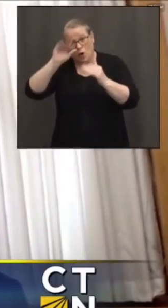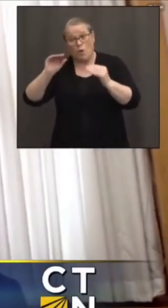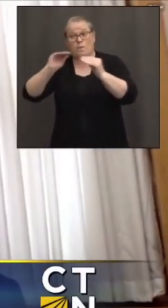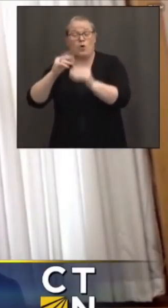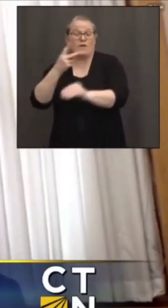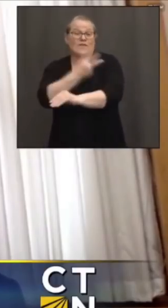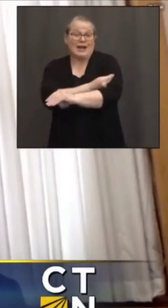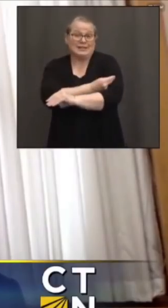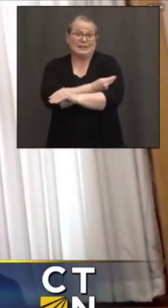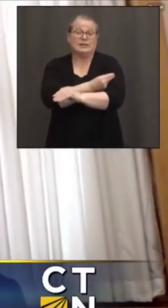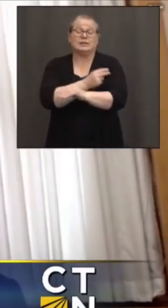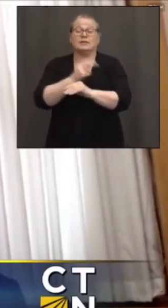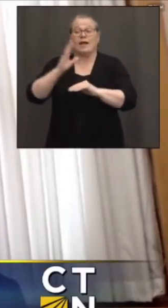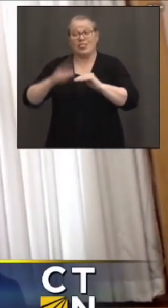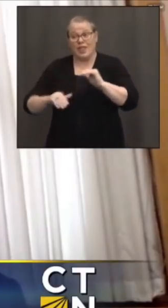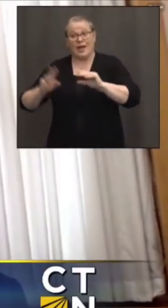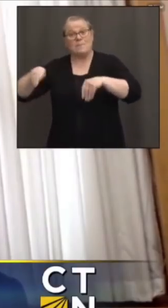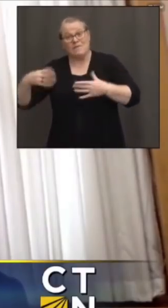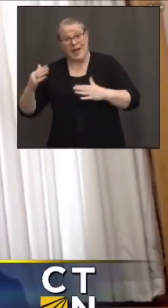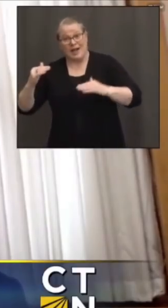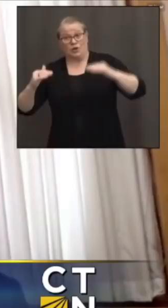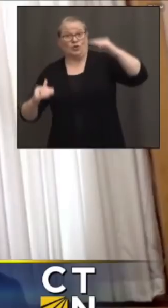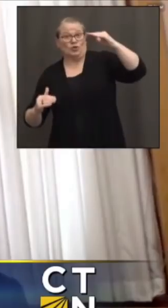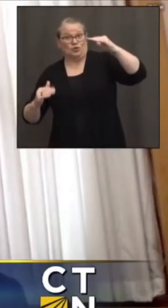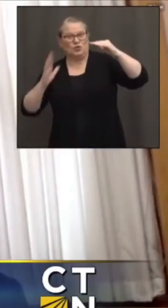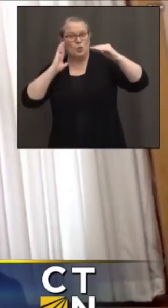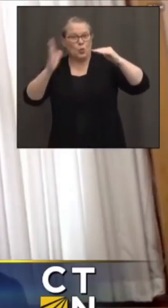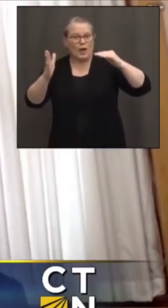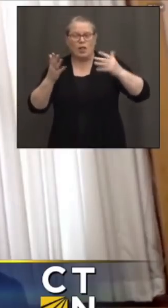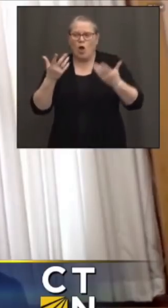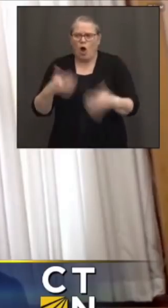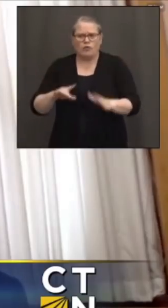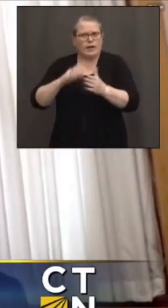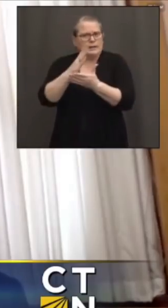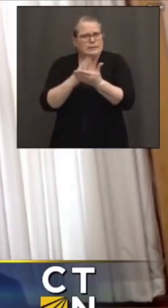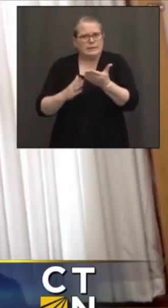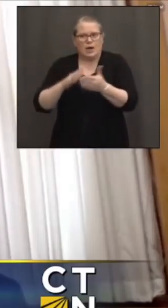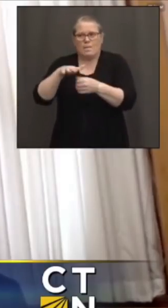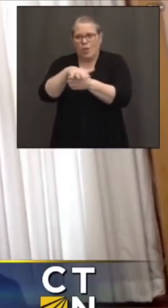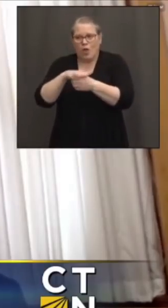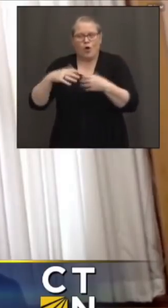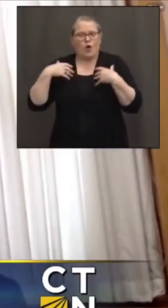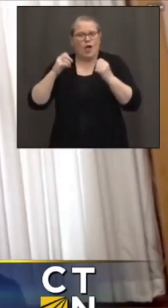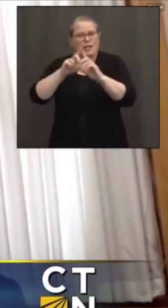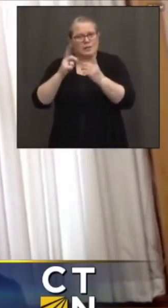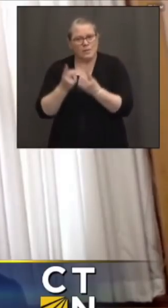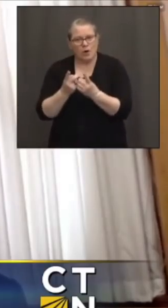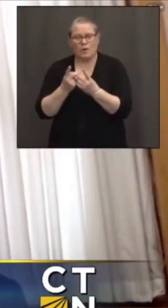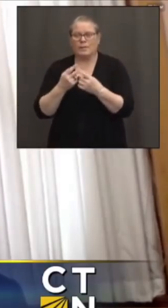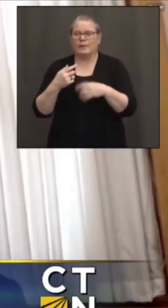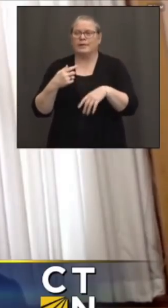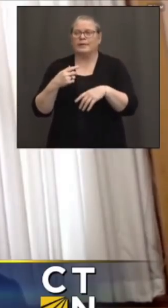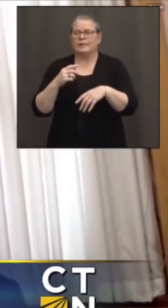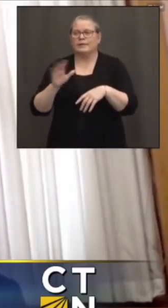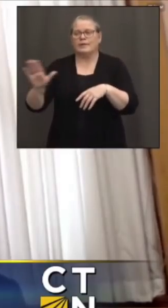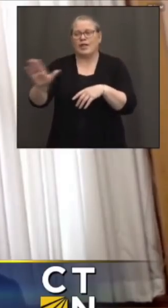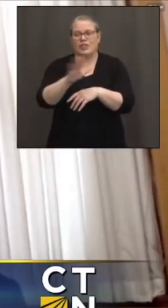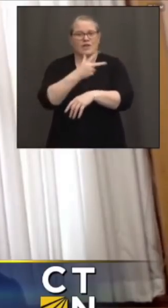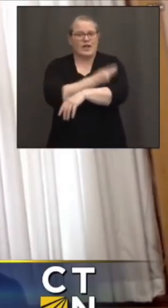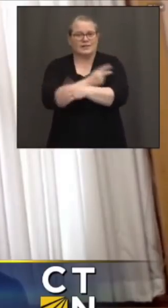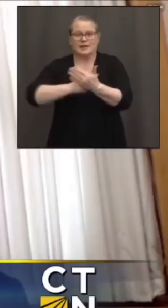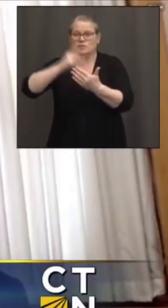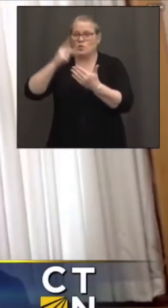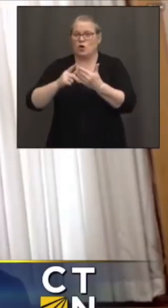than providers, you know, have the demand for it. We're already seeing some local health departments start to phase out their vaccination